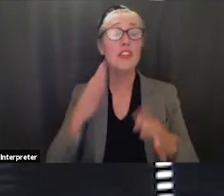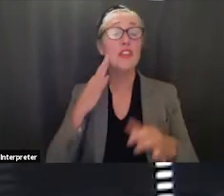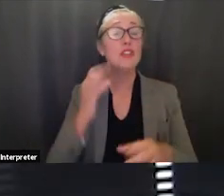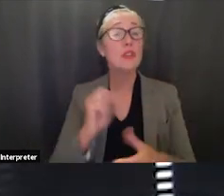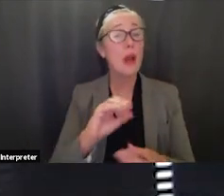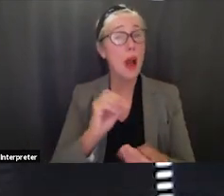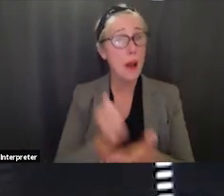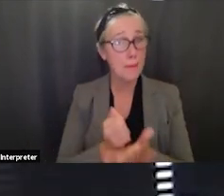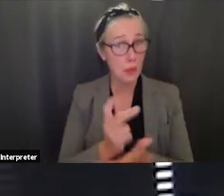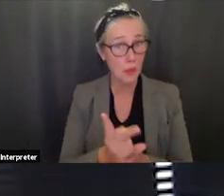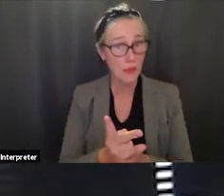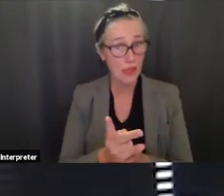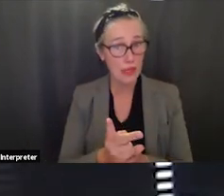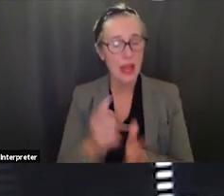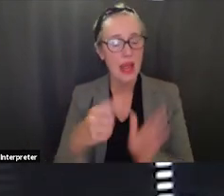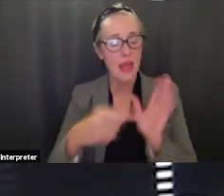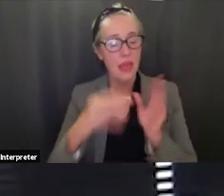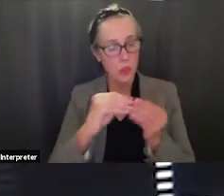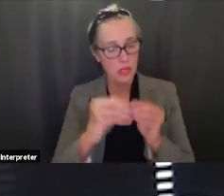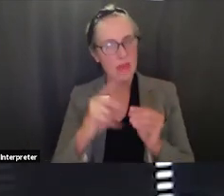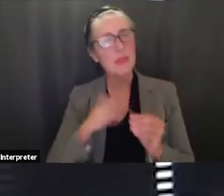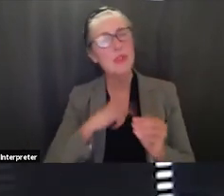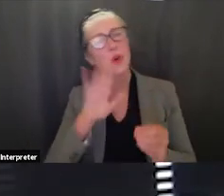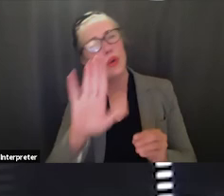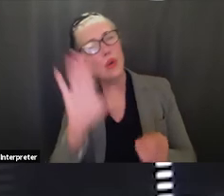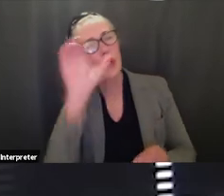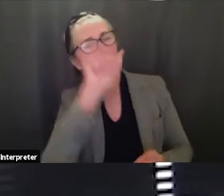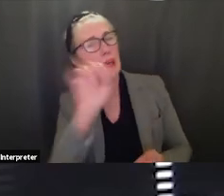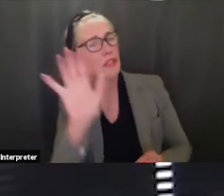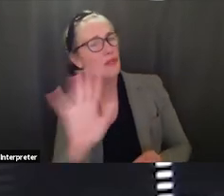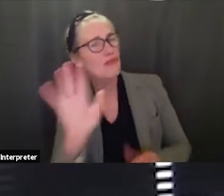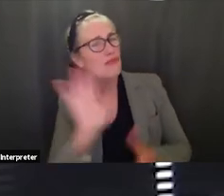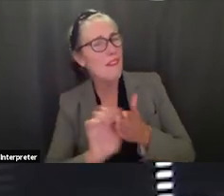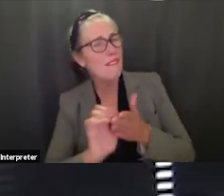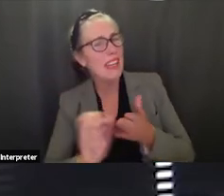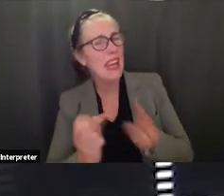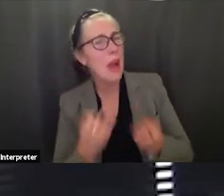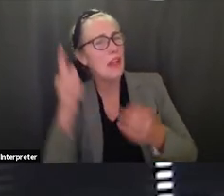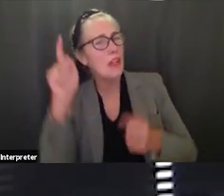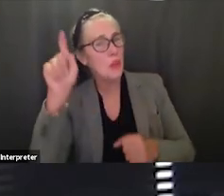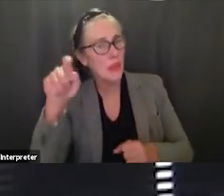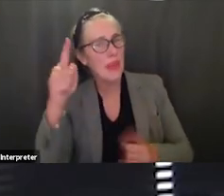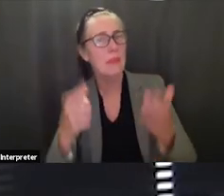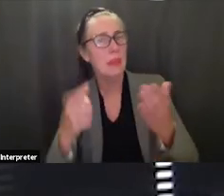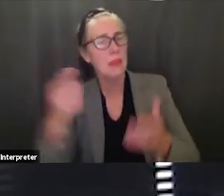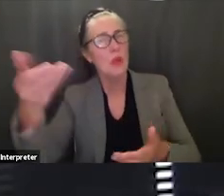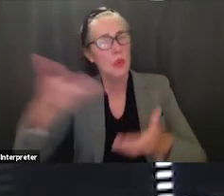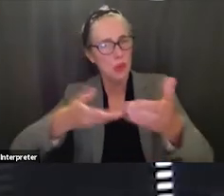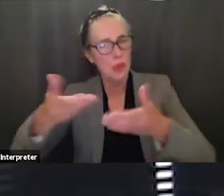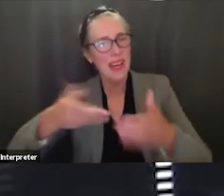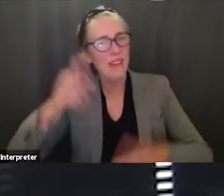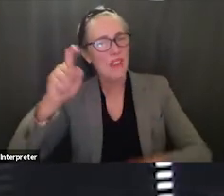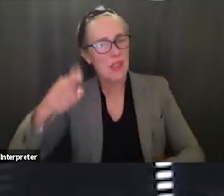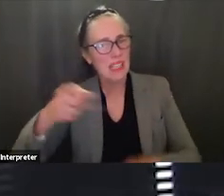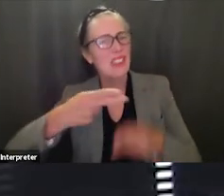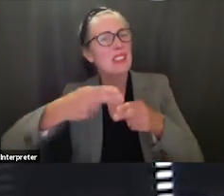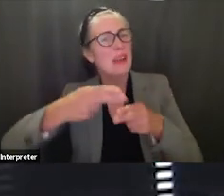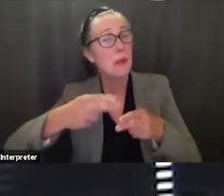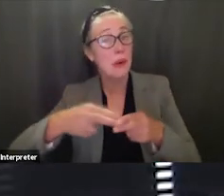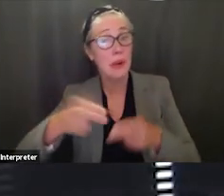reflect simply a guesstimation of how many we might have a need for that there any questions